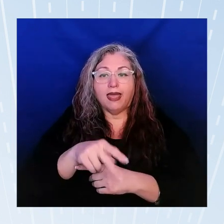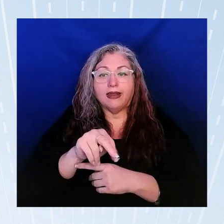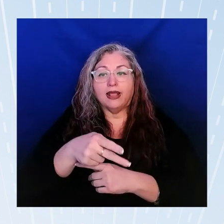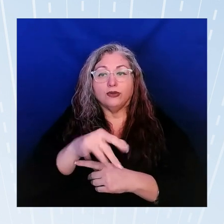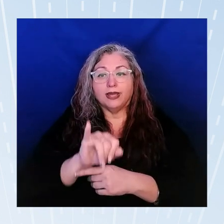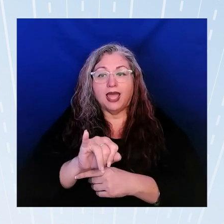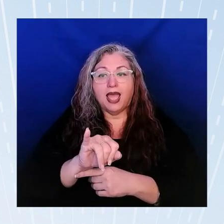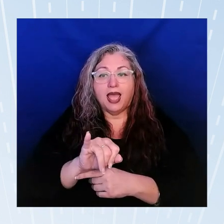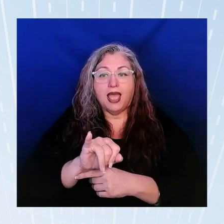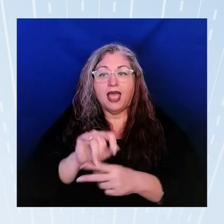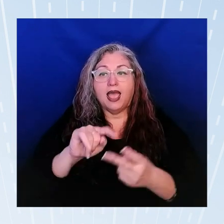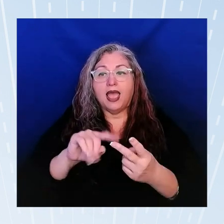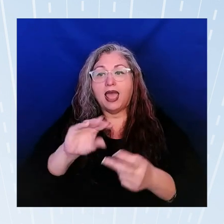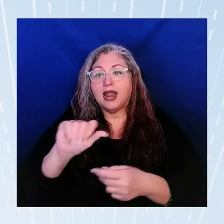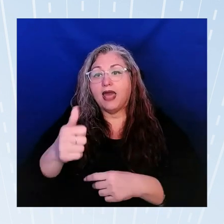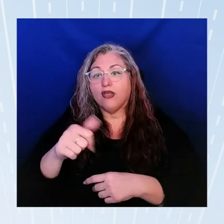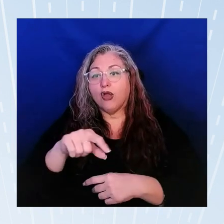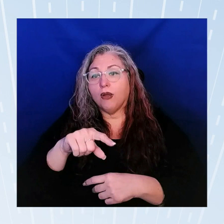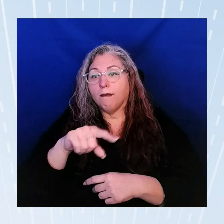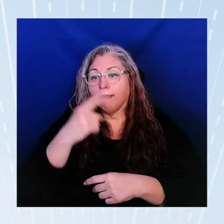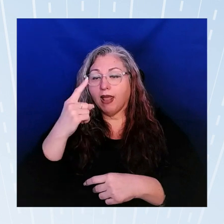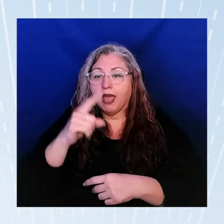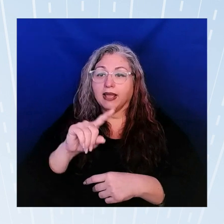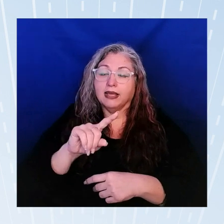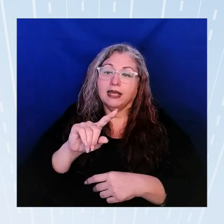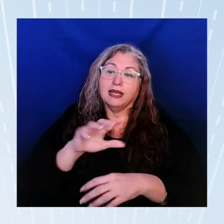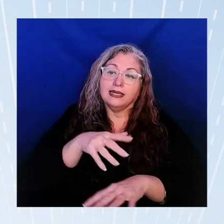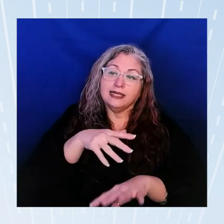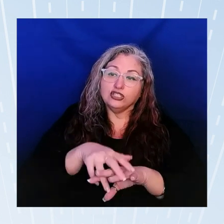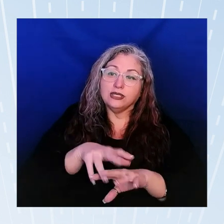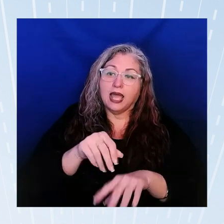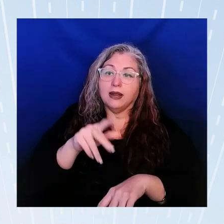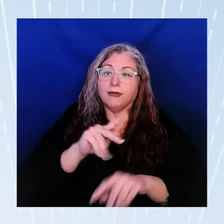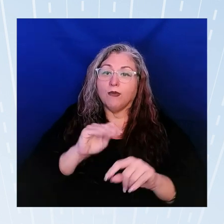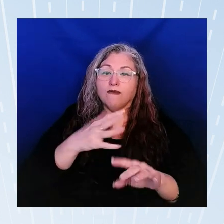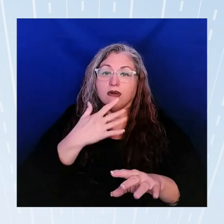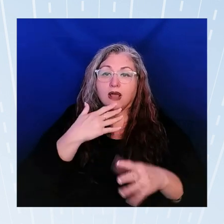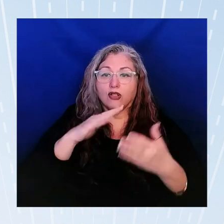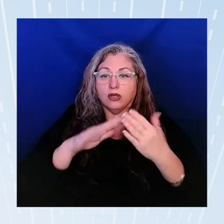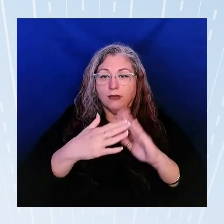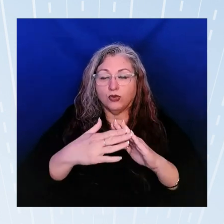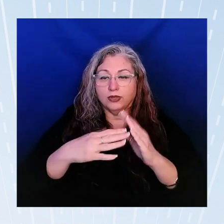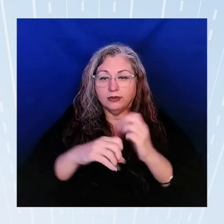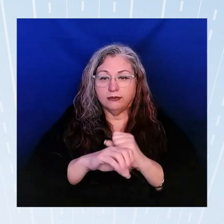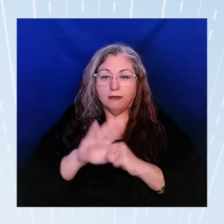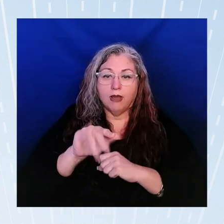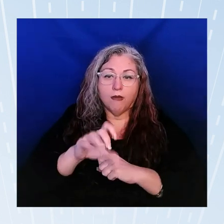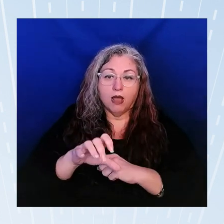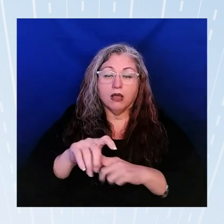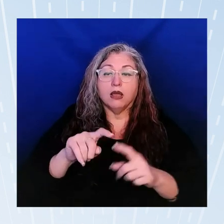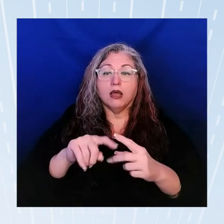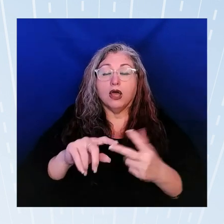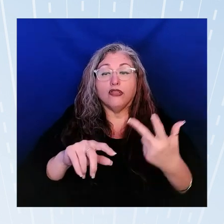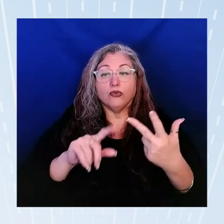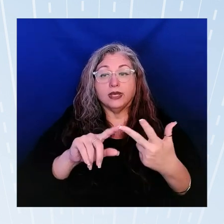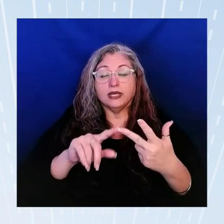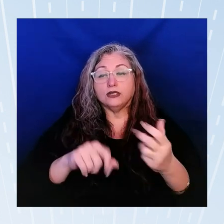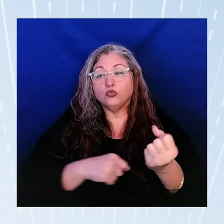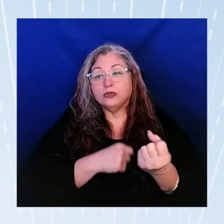and other Black indigenous and people of color communities and three supporting